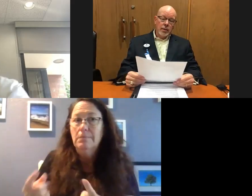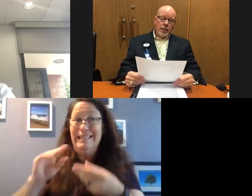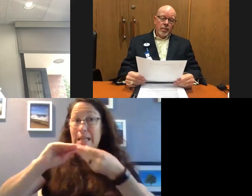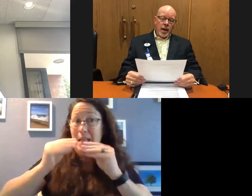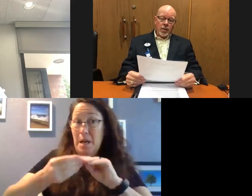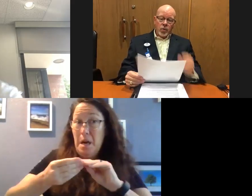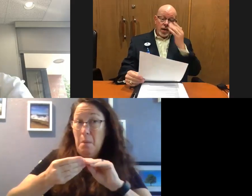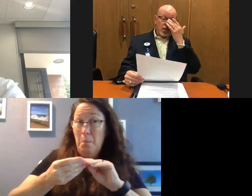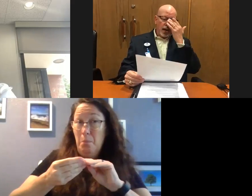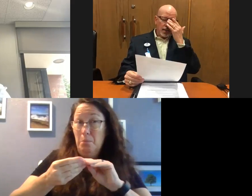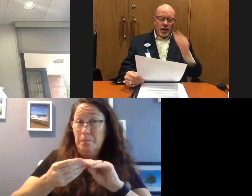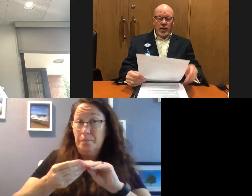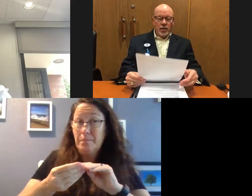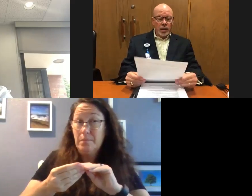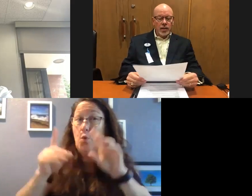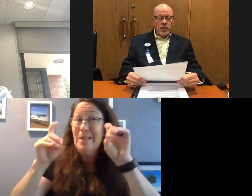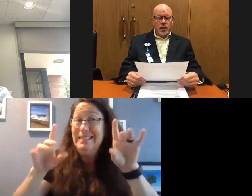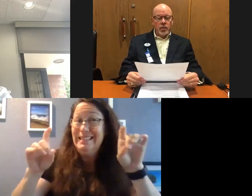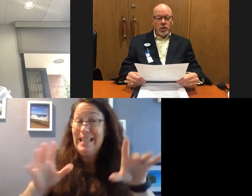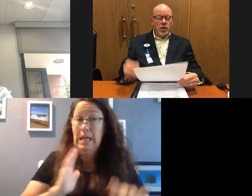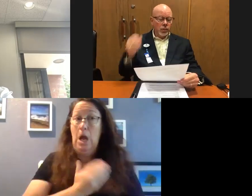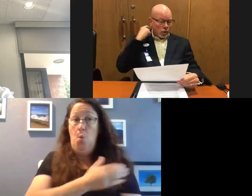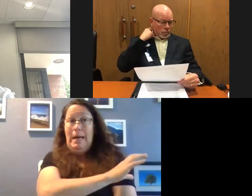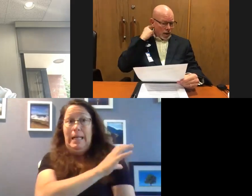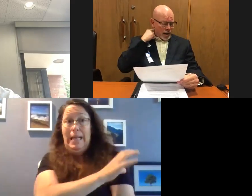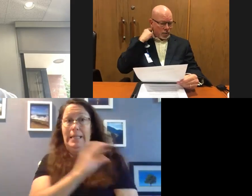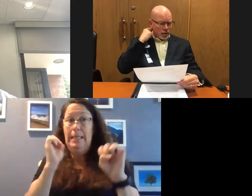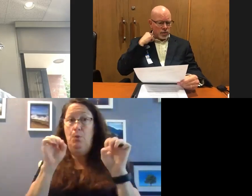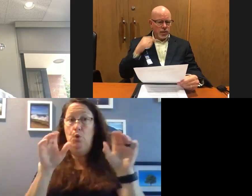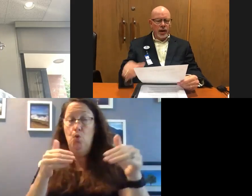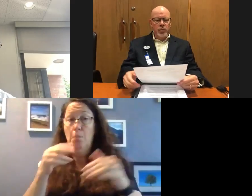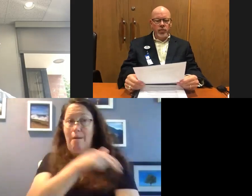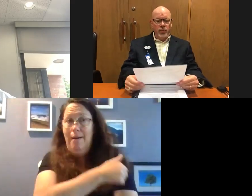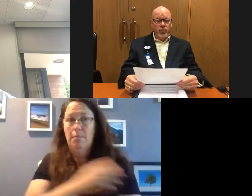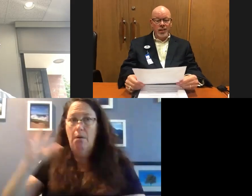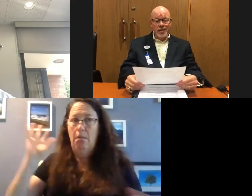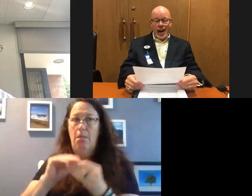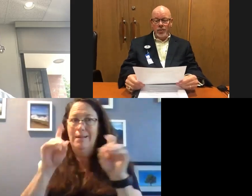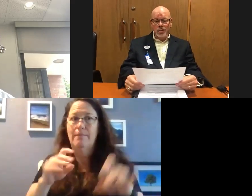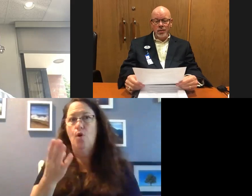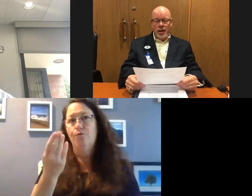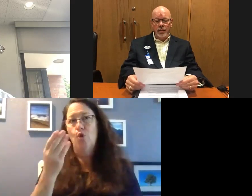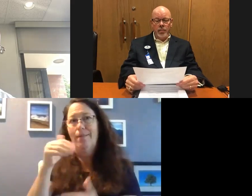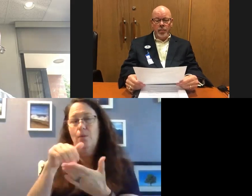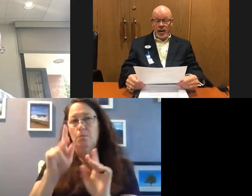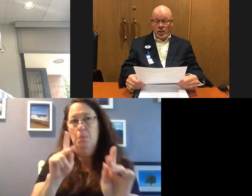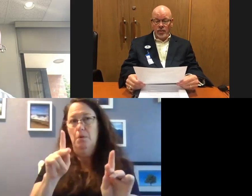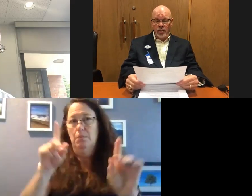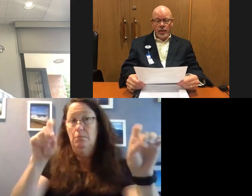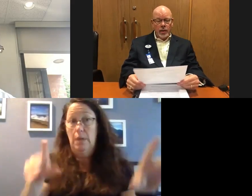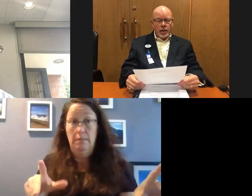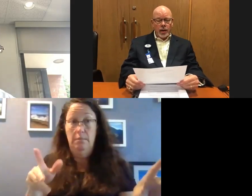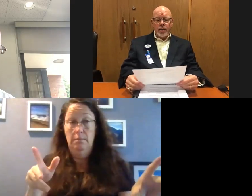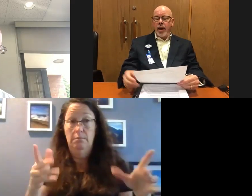we have tested in our clinics, emergency room, hospitals of over 14,000 patients.